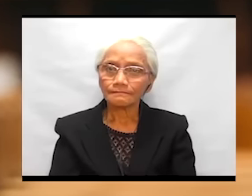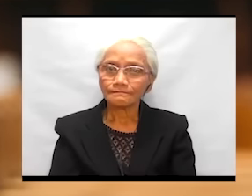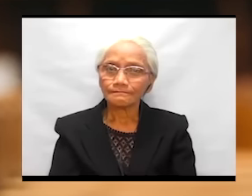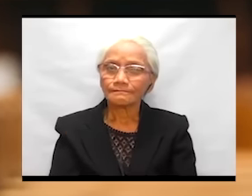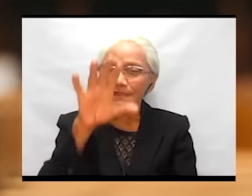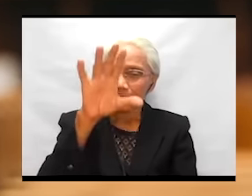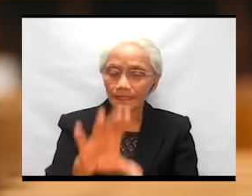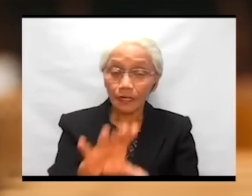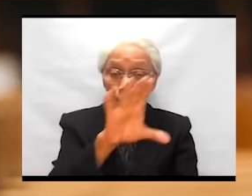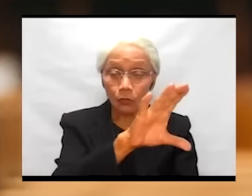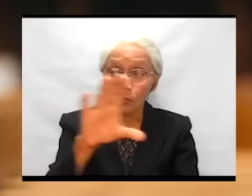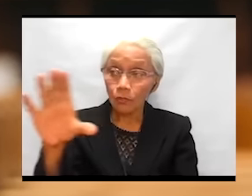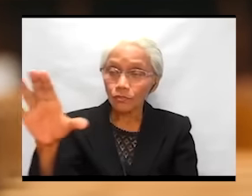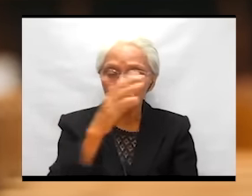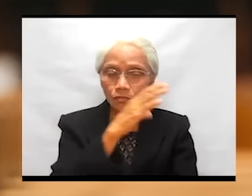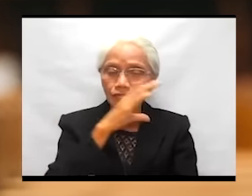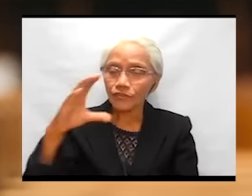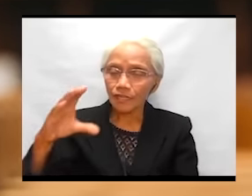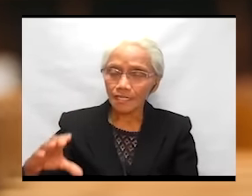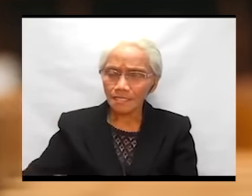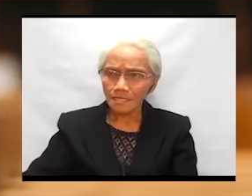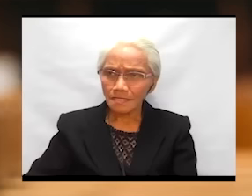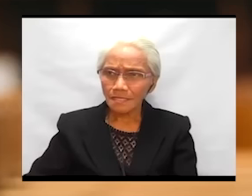The cross of Christ,